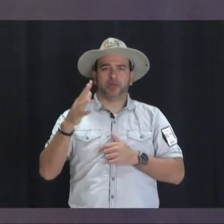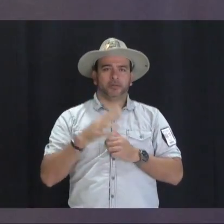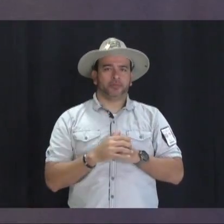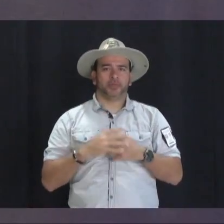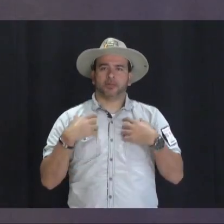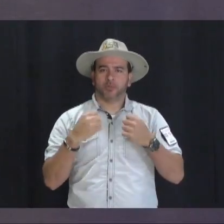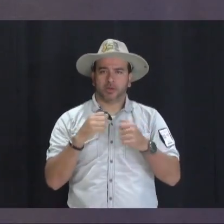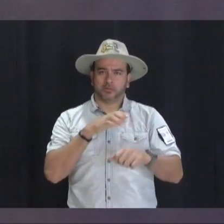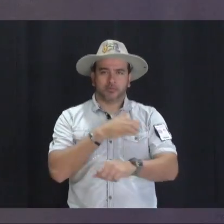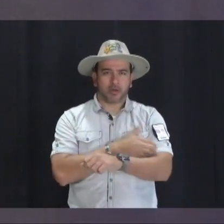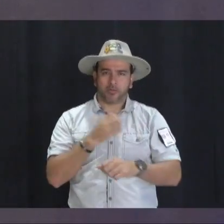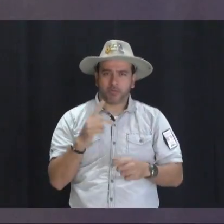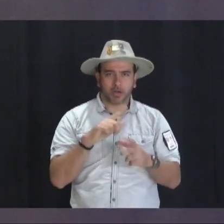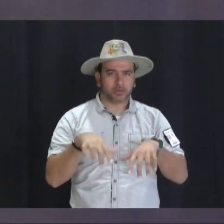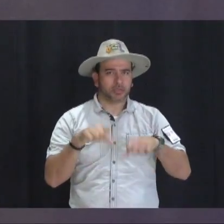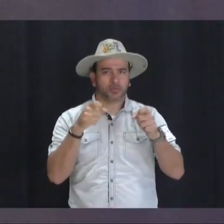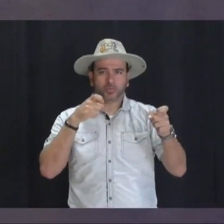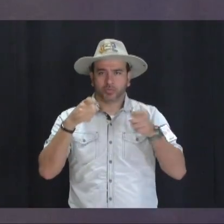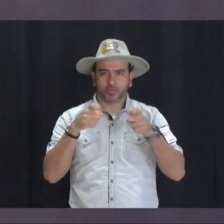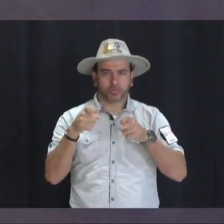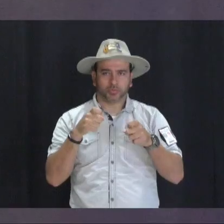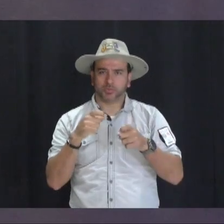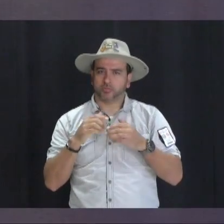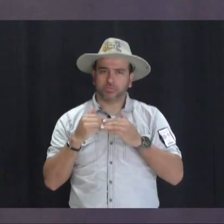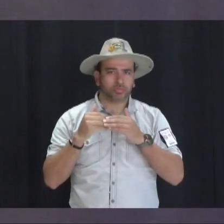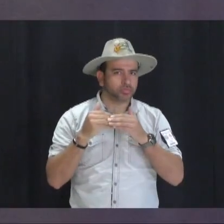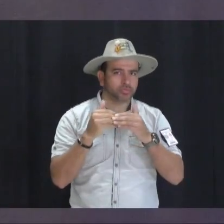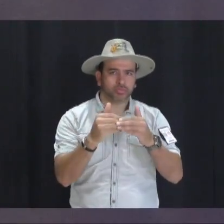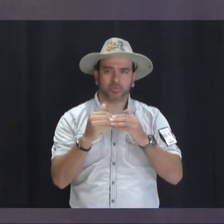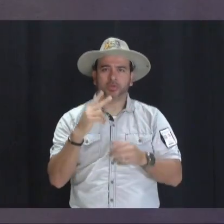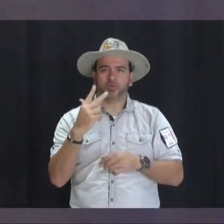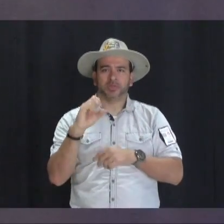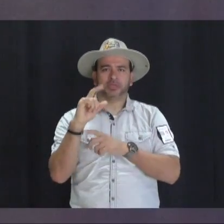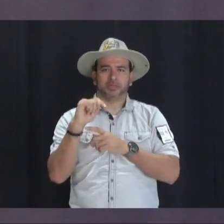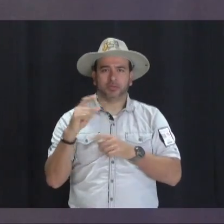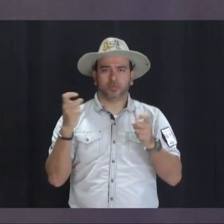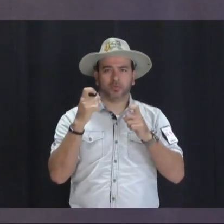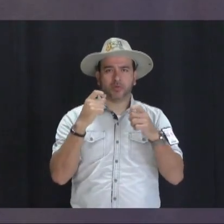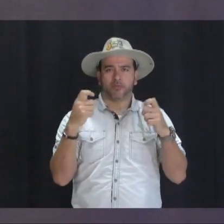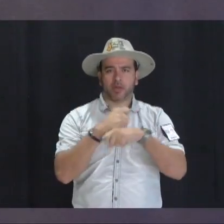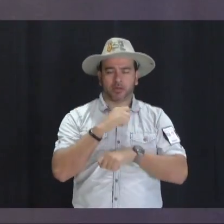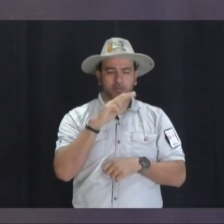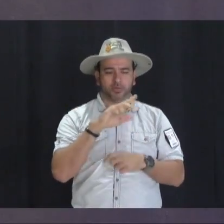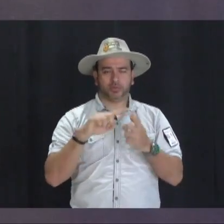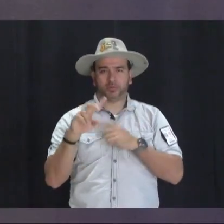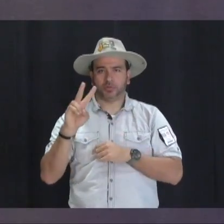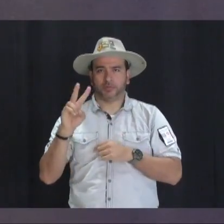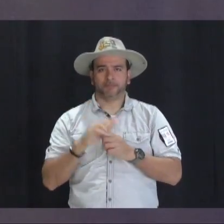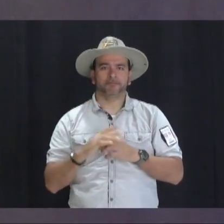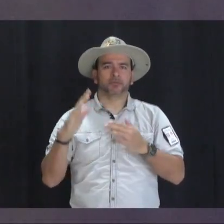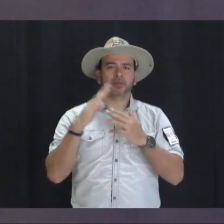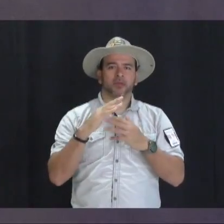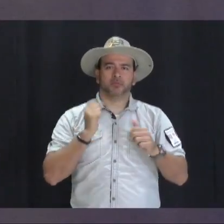The Braves powered back, taking control and besting the Lions in the last three sets to win the match 3-2. Top